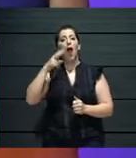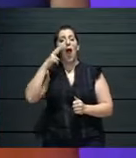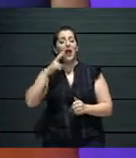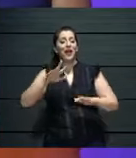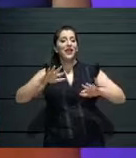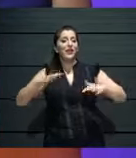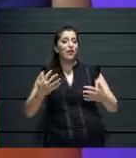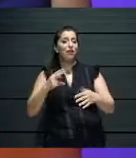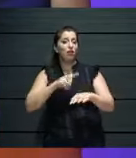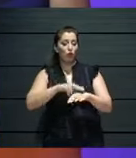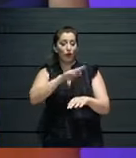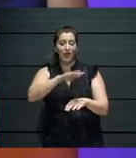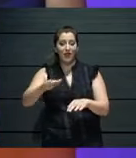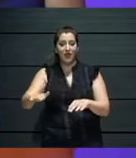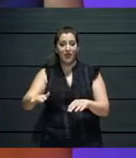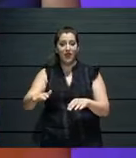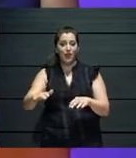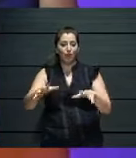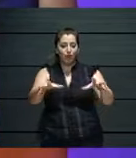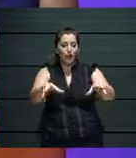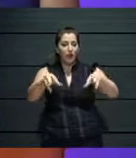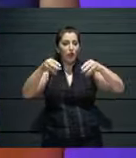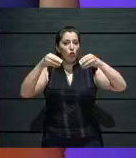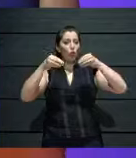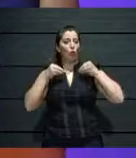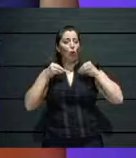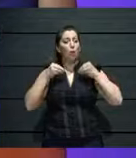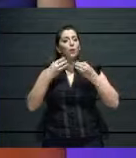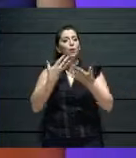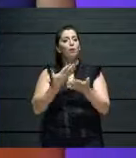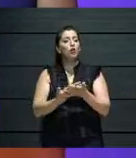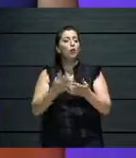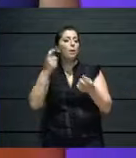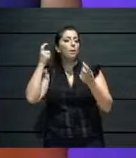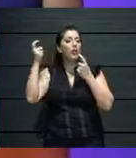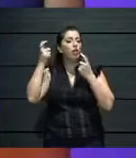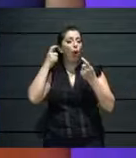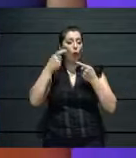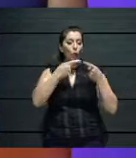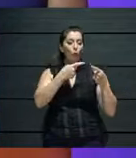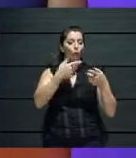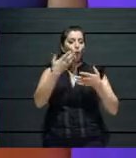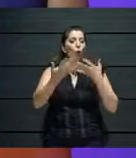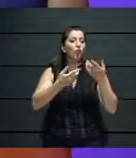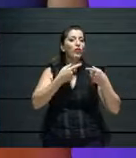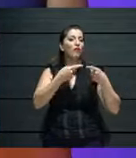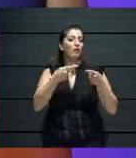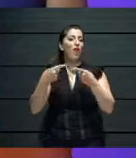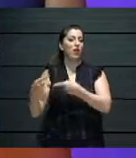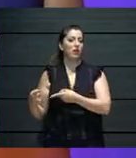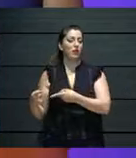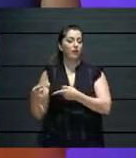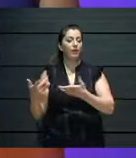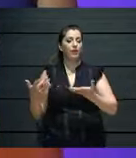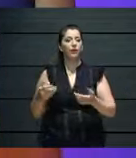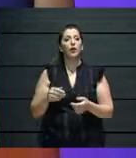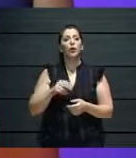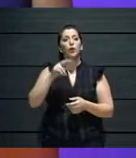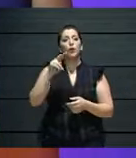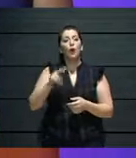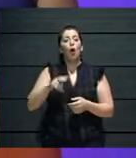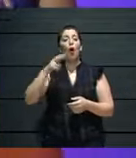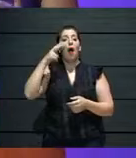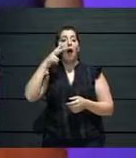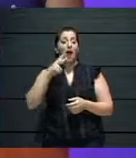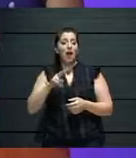even through digital means. Um, we spoke of audiences coming from different spheres as well as the importance of going